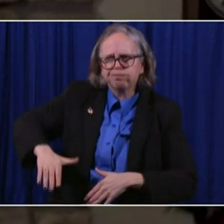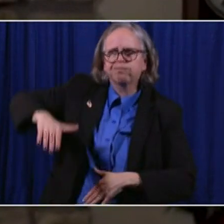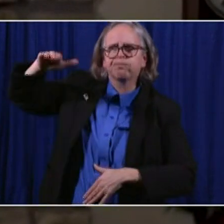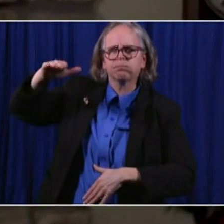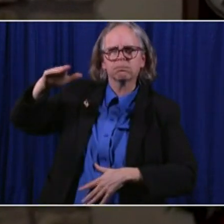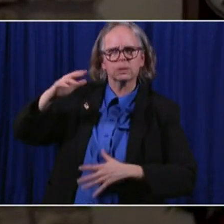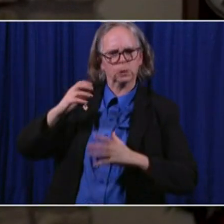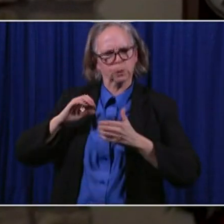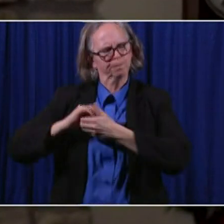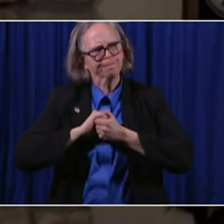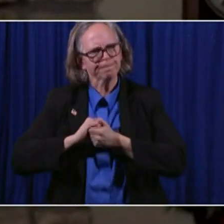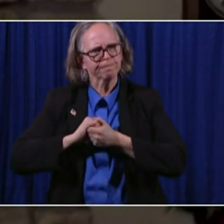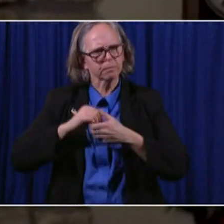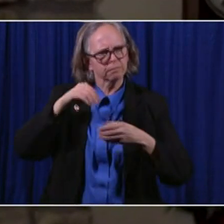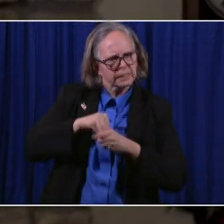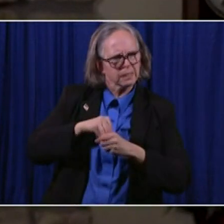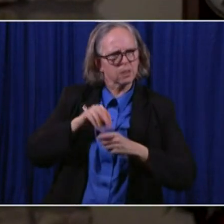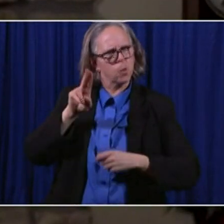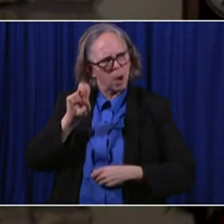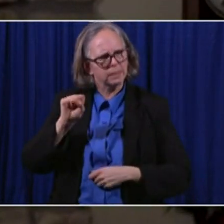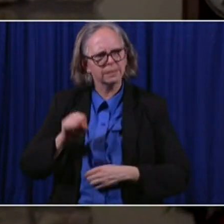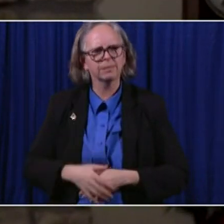With renewed faith, we can